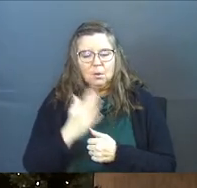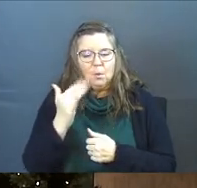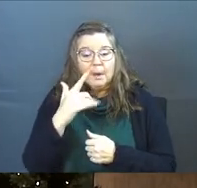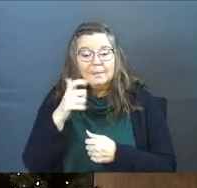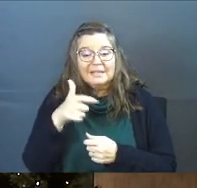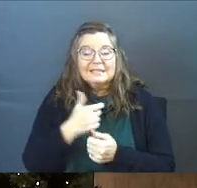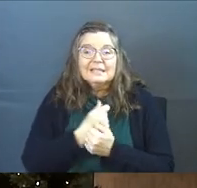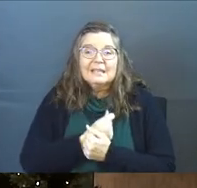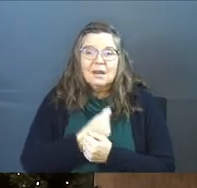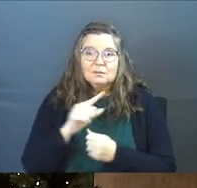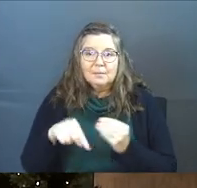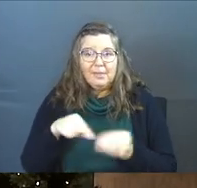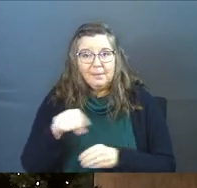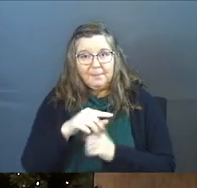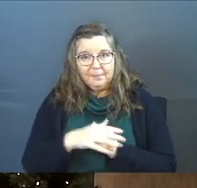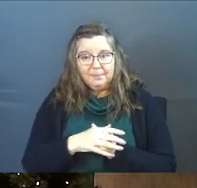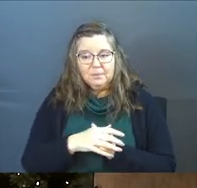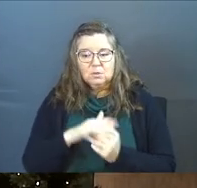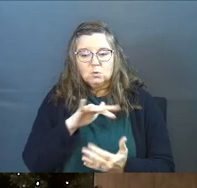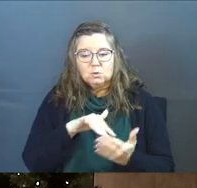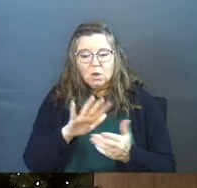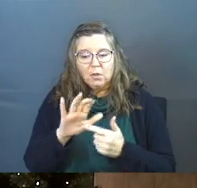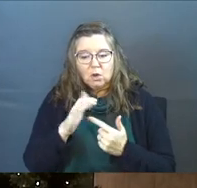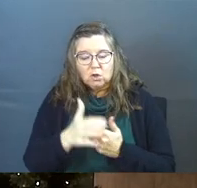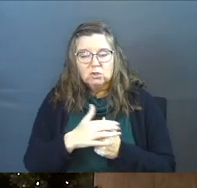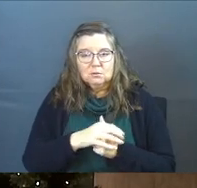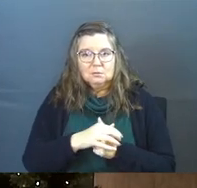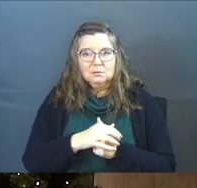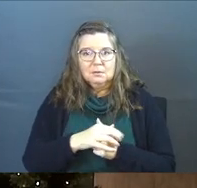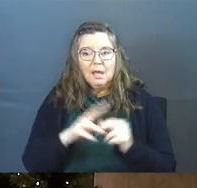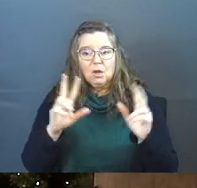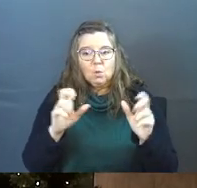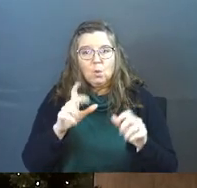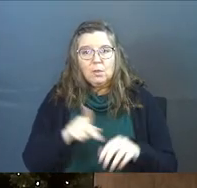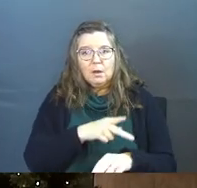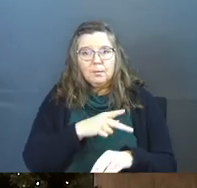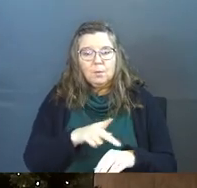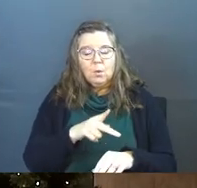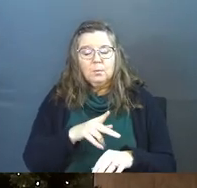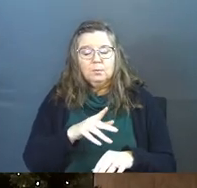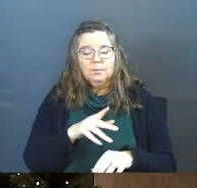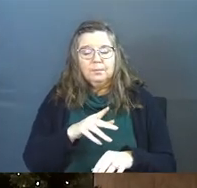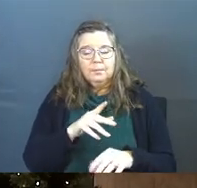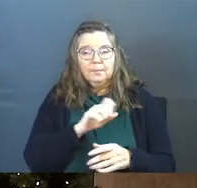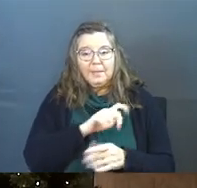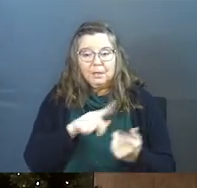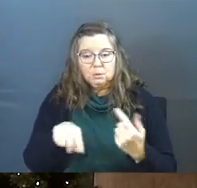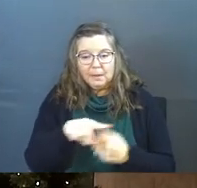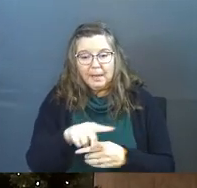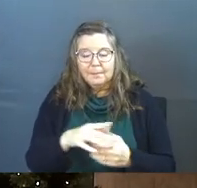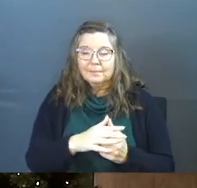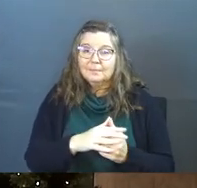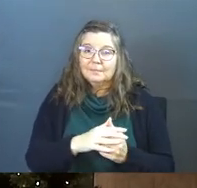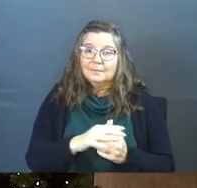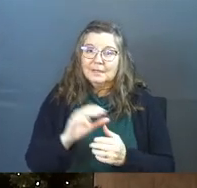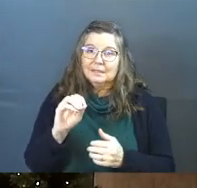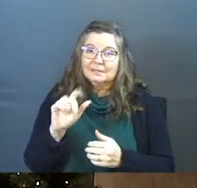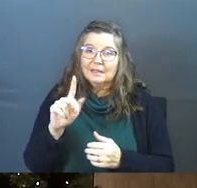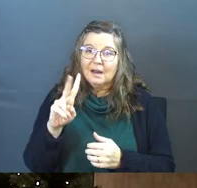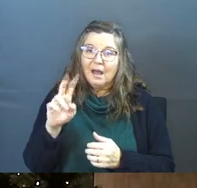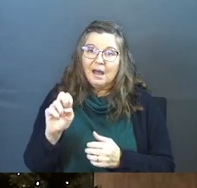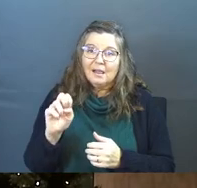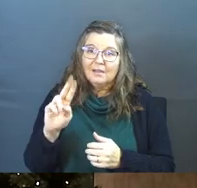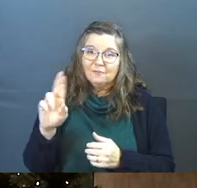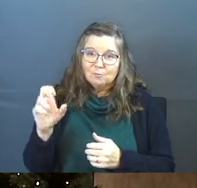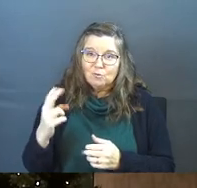Why? Because he cared about them. So he studied their culture a bit and he quotes their poets back to them. It's an olive branch.